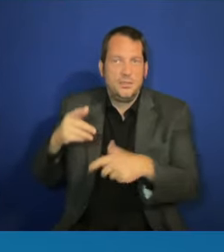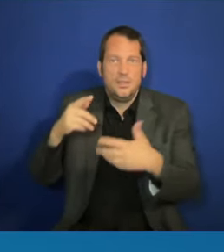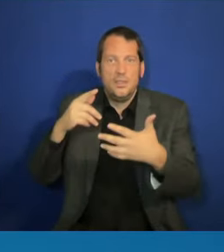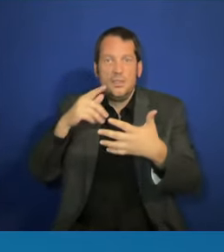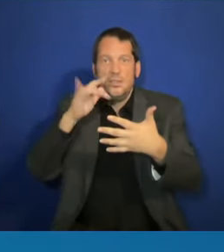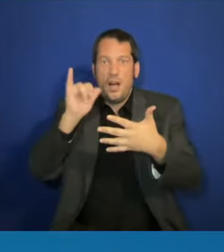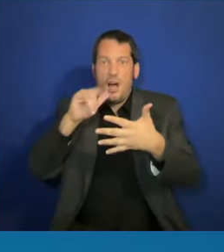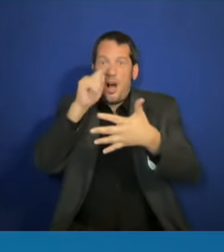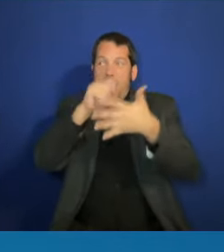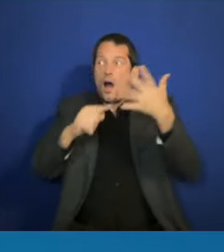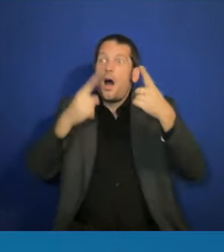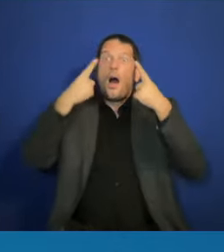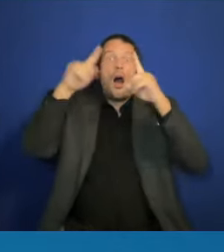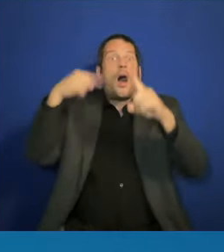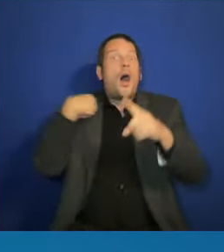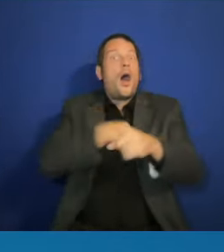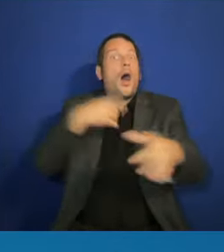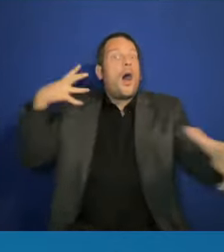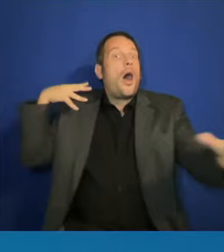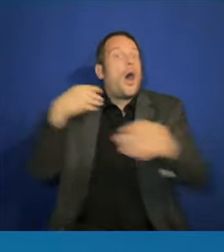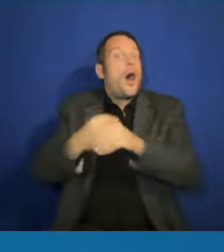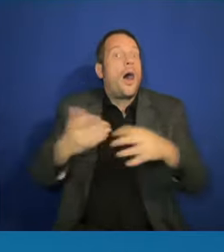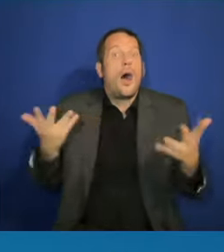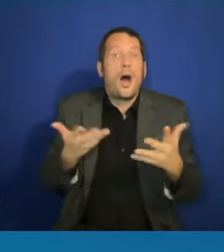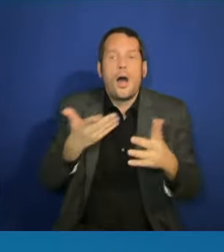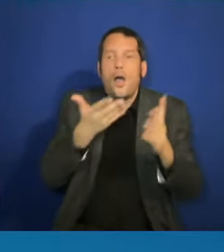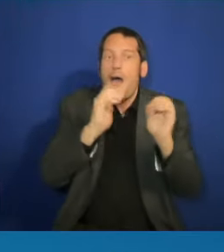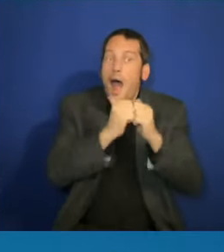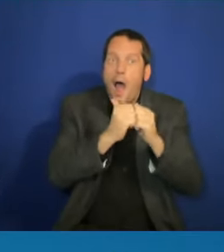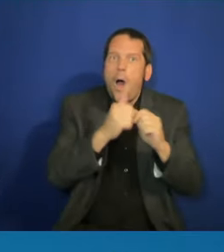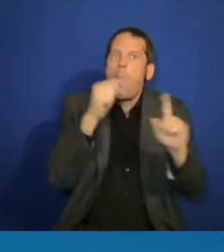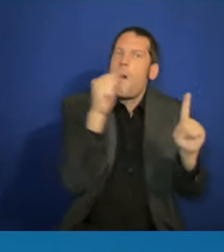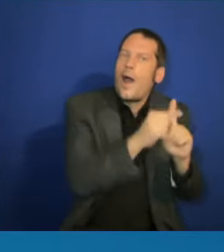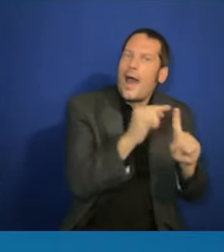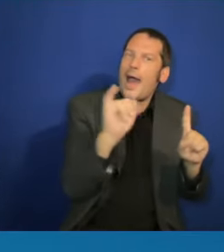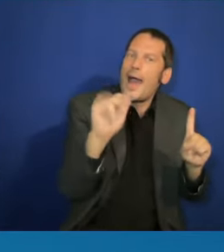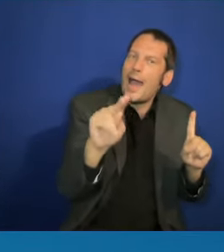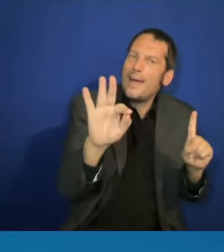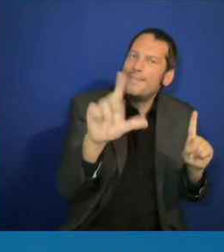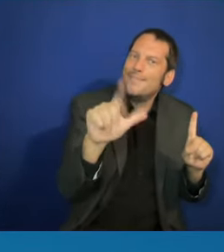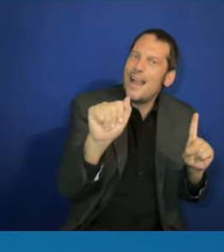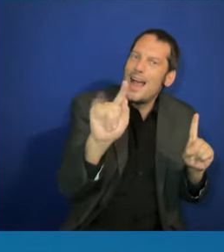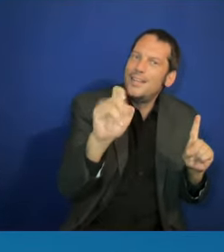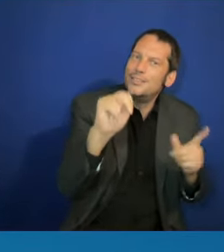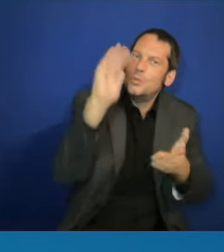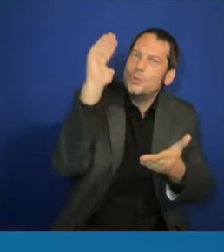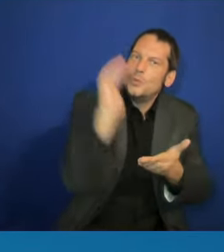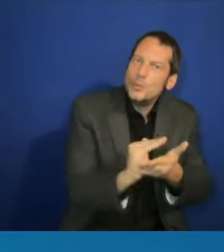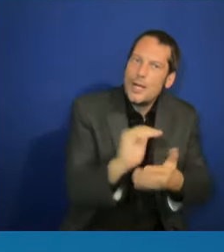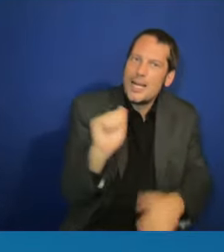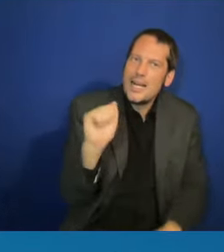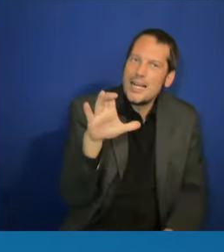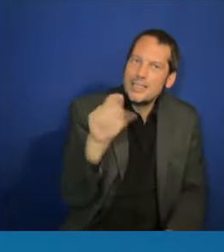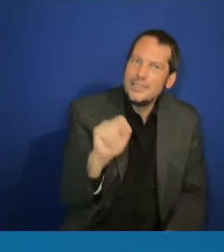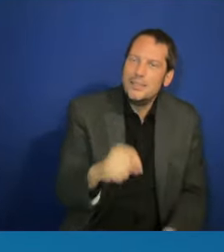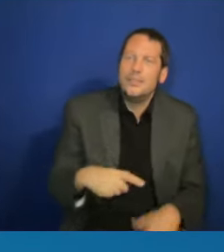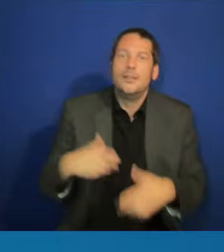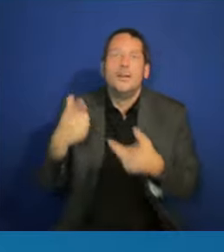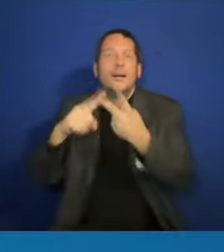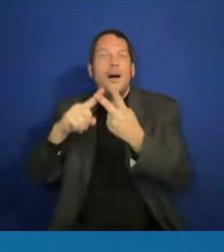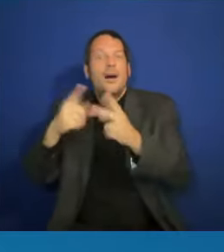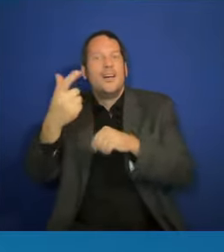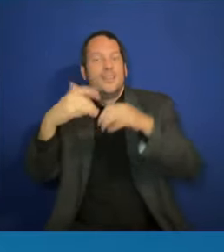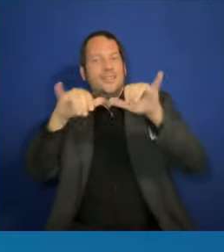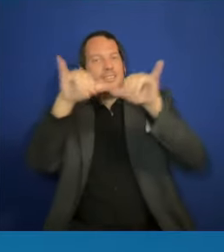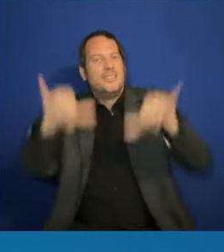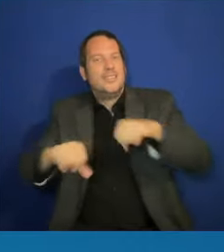Bill, those are going to be about all of the new jobs that are going construction and manufacturing. And I'll